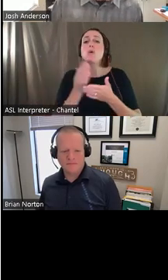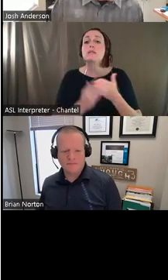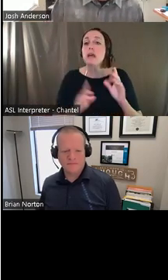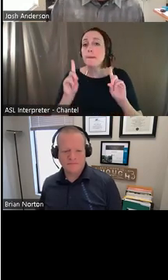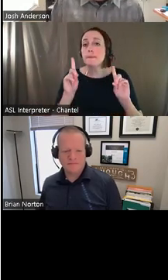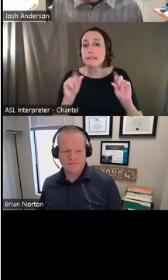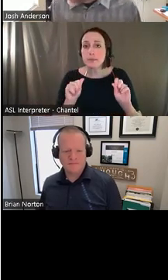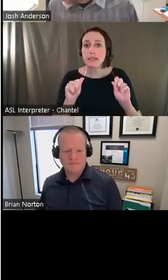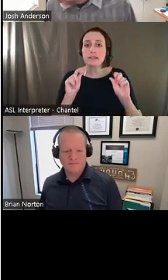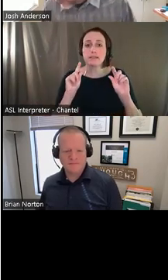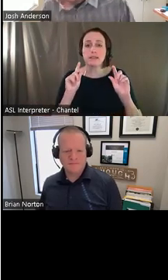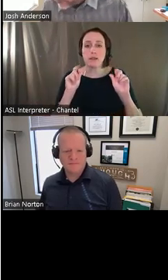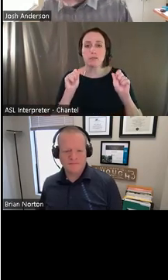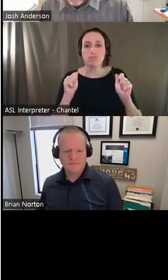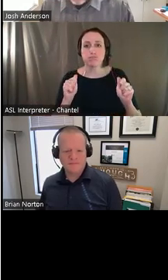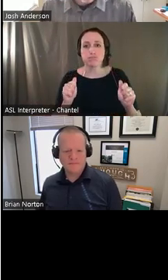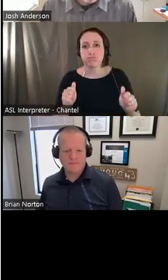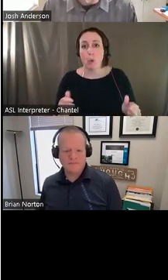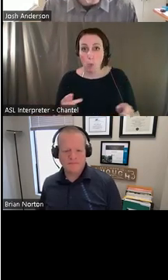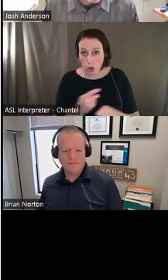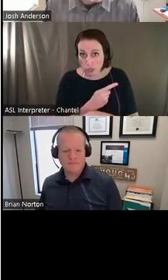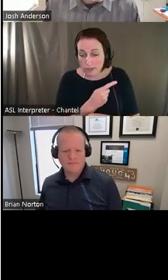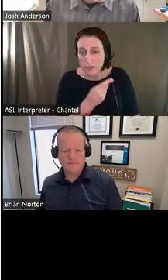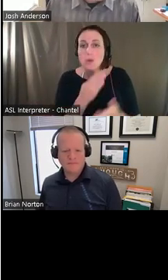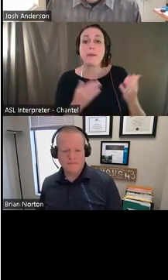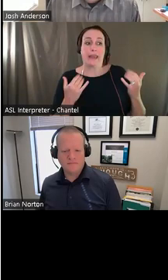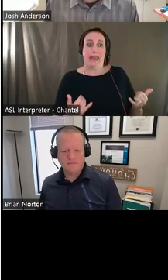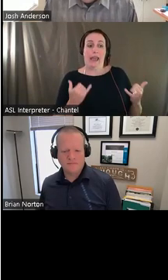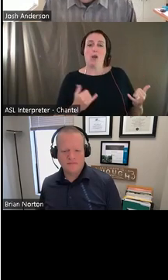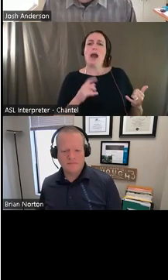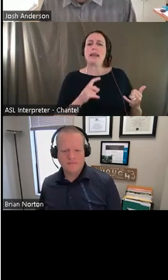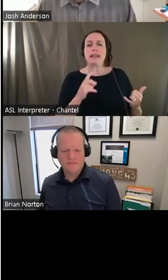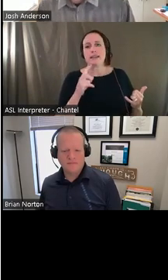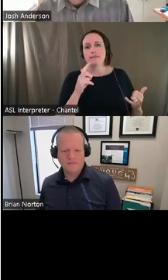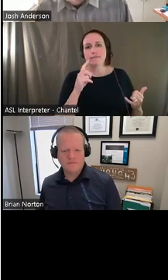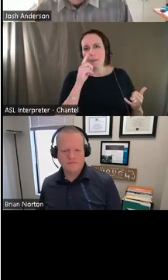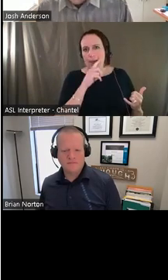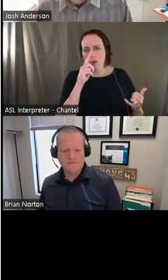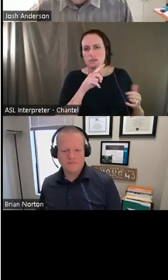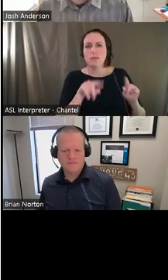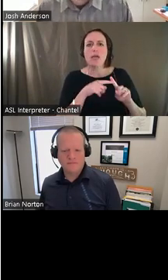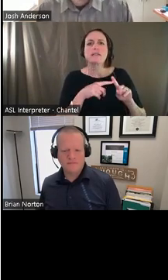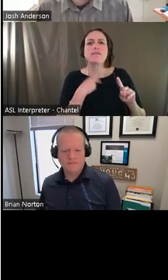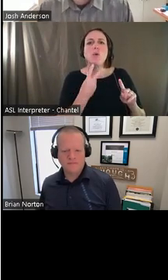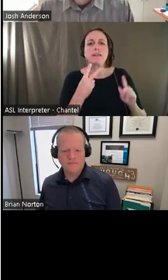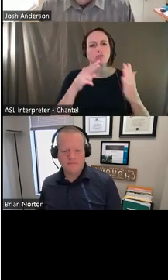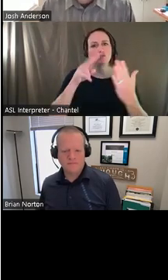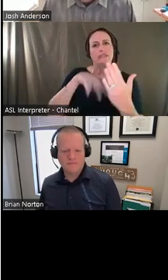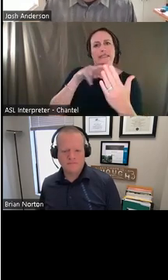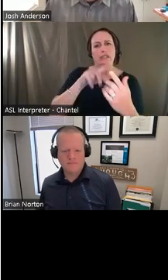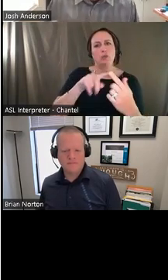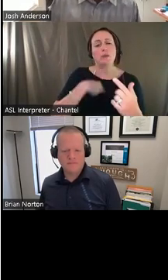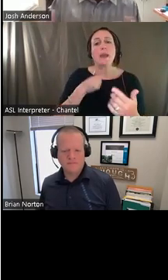uh, voice input with a regular mouse today, I might need full switch access in a few years or